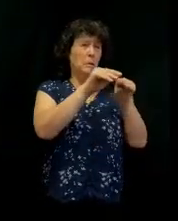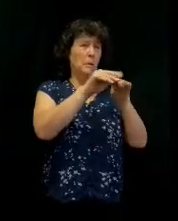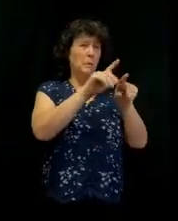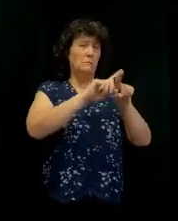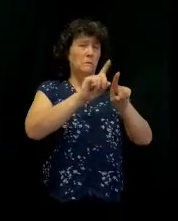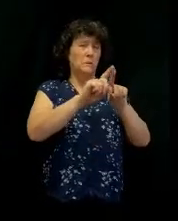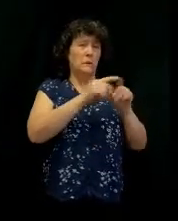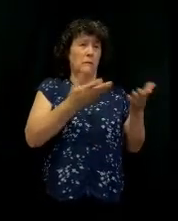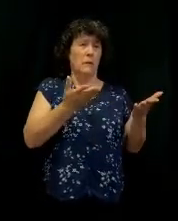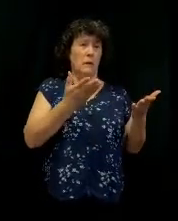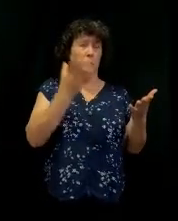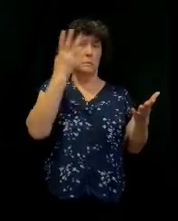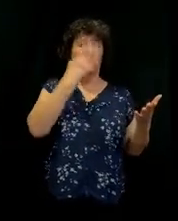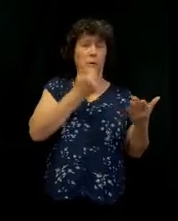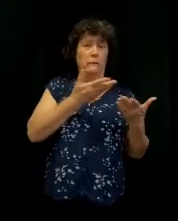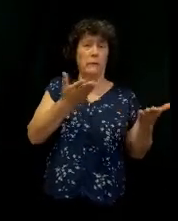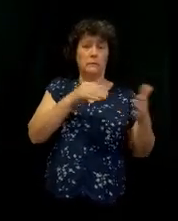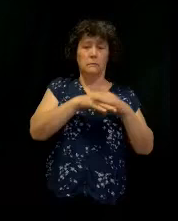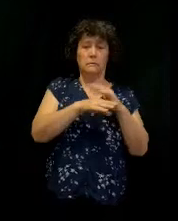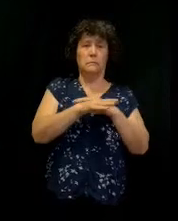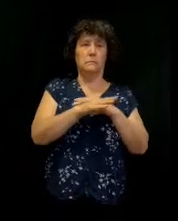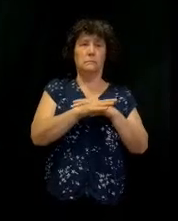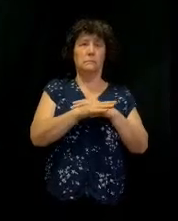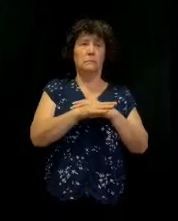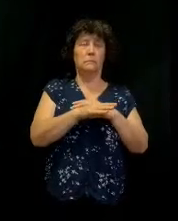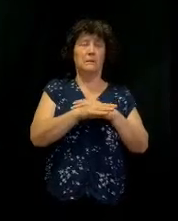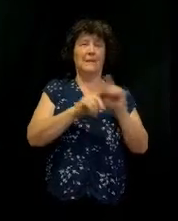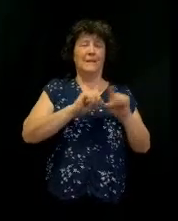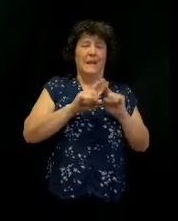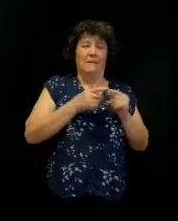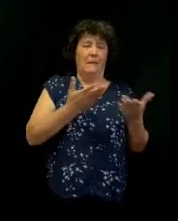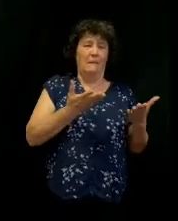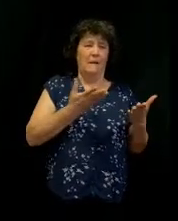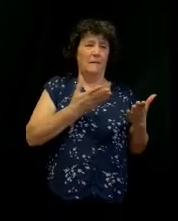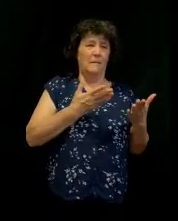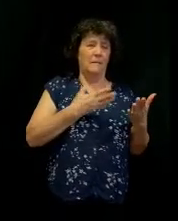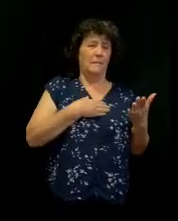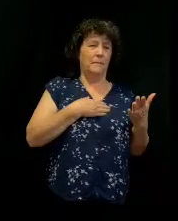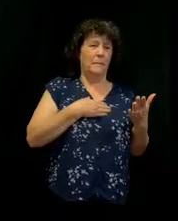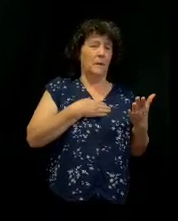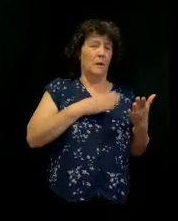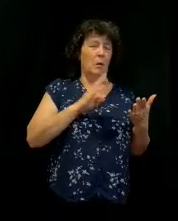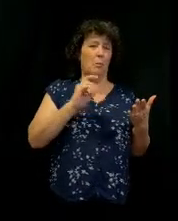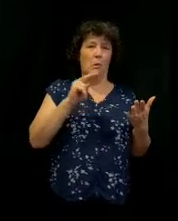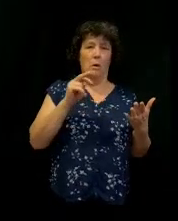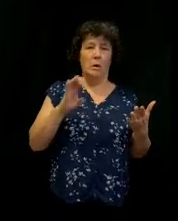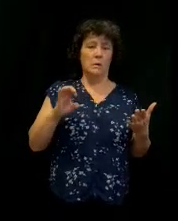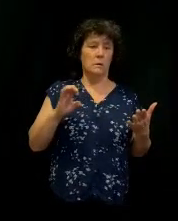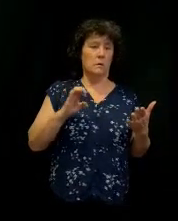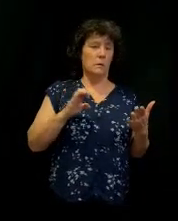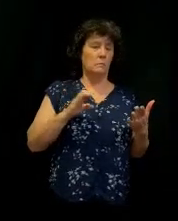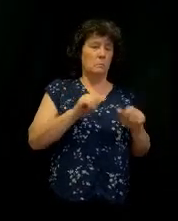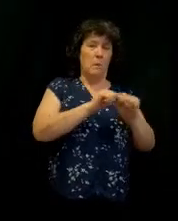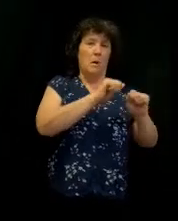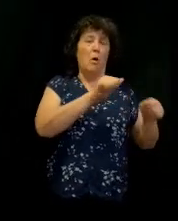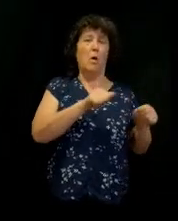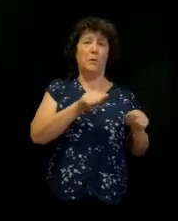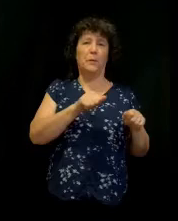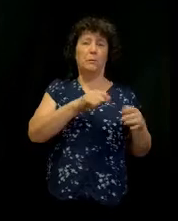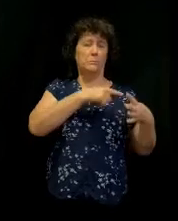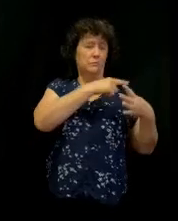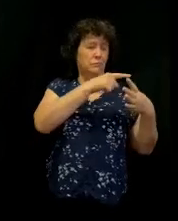a beautiful thing, right? I mean, they got all these different utensils, and they got the bronze laver outside. They got the altar, you know, the